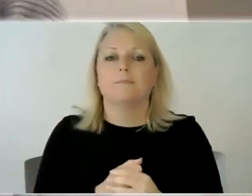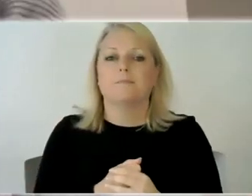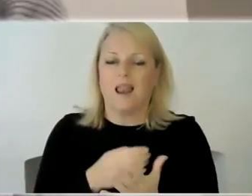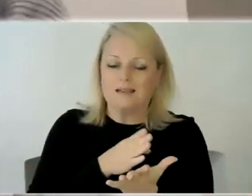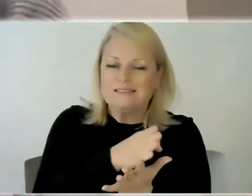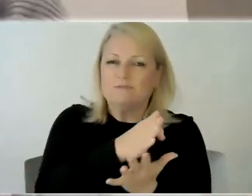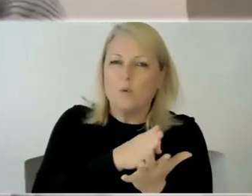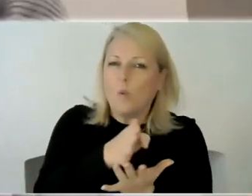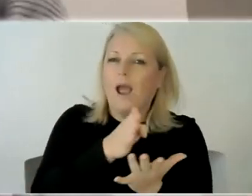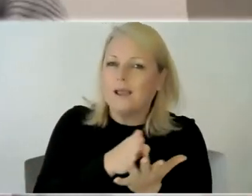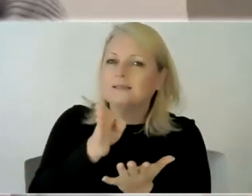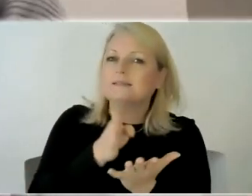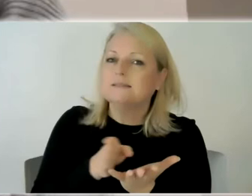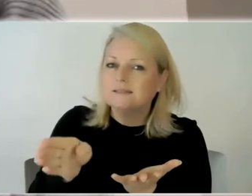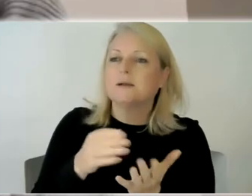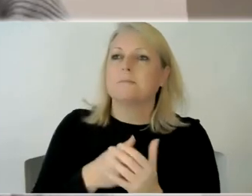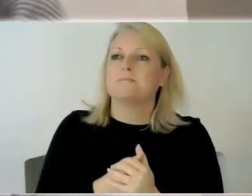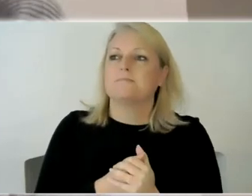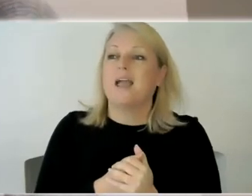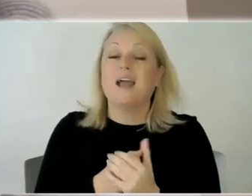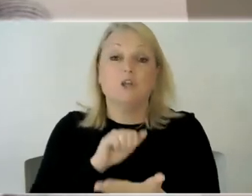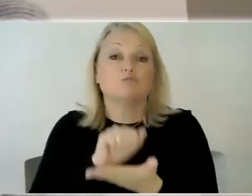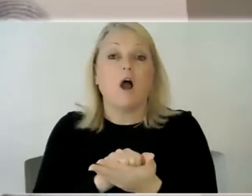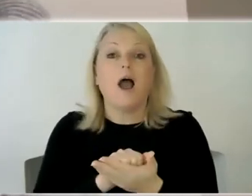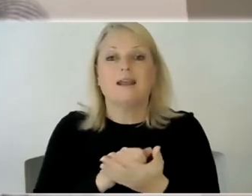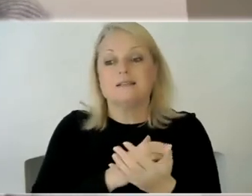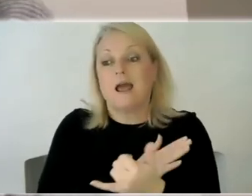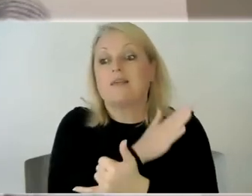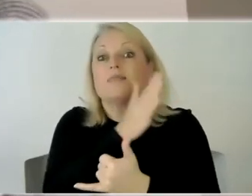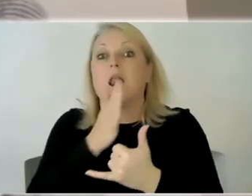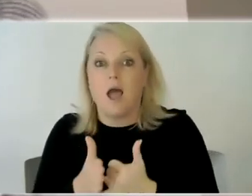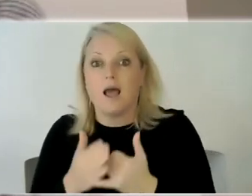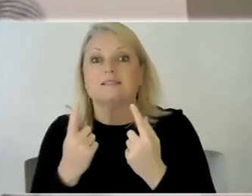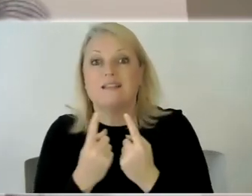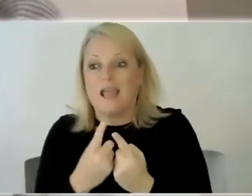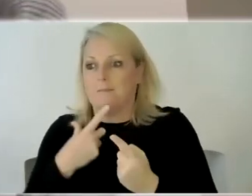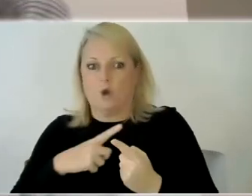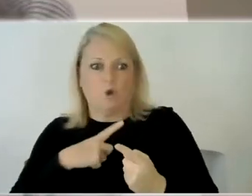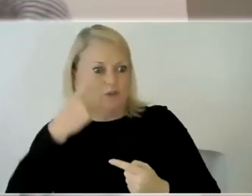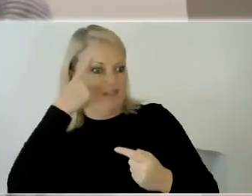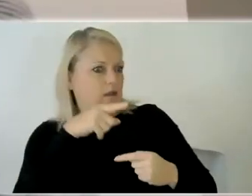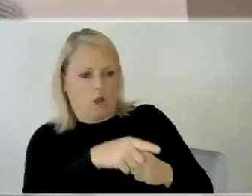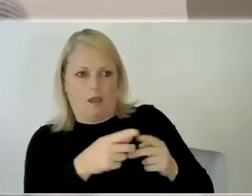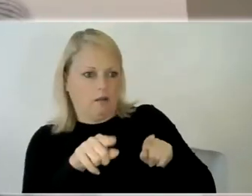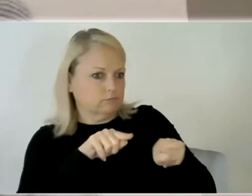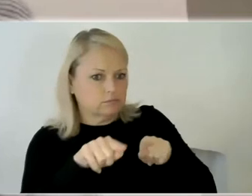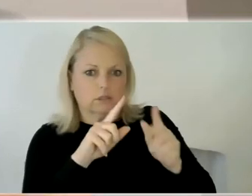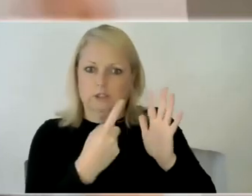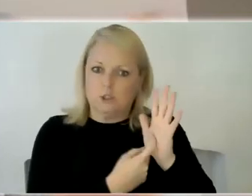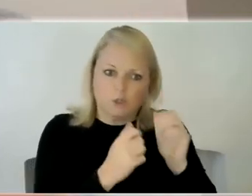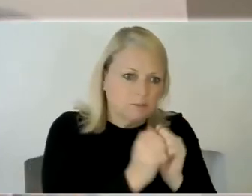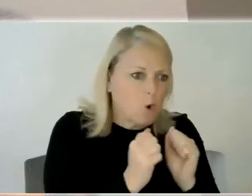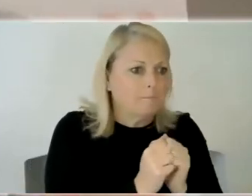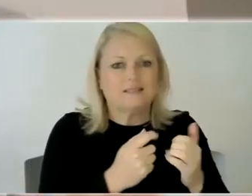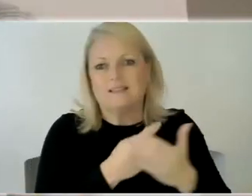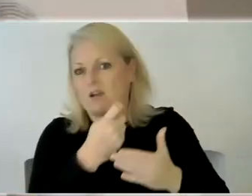last of your list of sometimes because you are trying to organize you know appointments for the kids whether it be speech pathologists